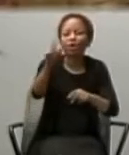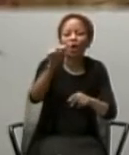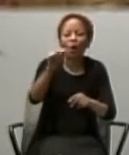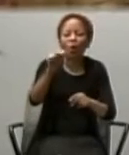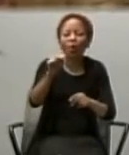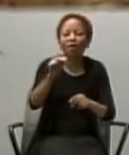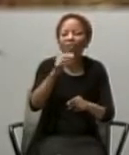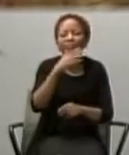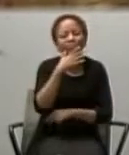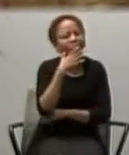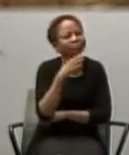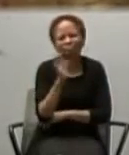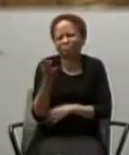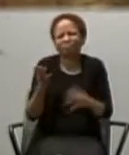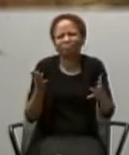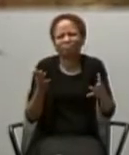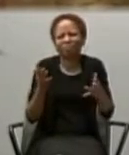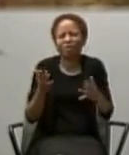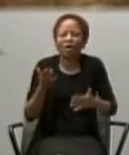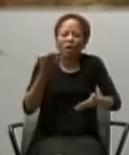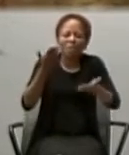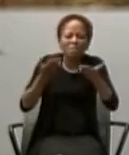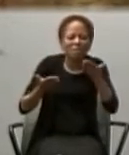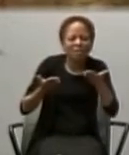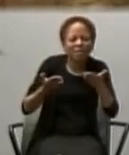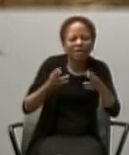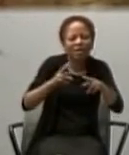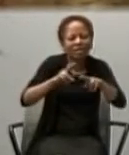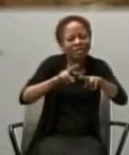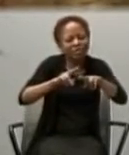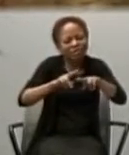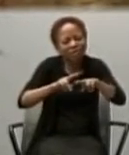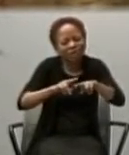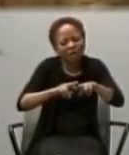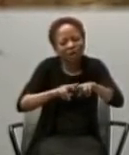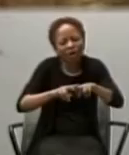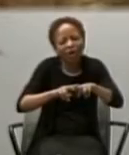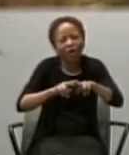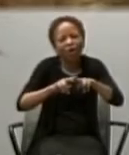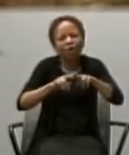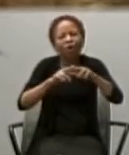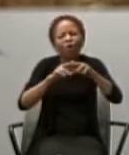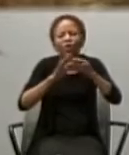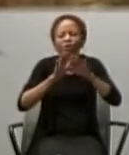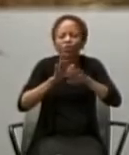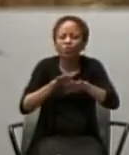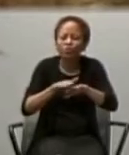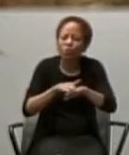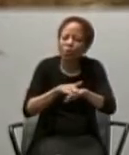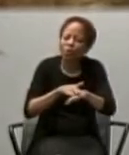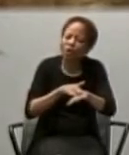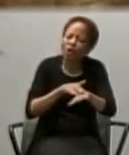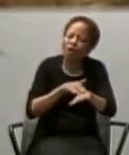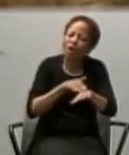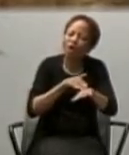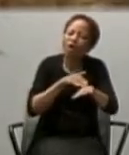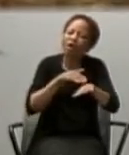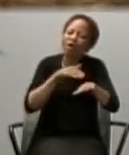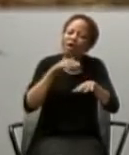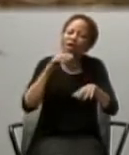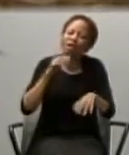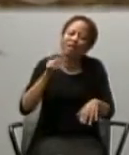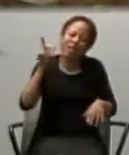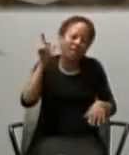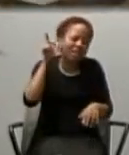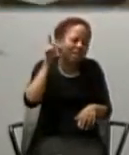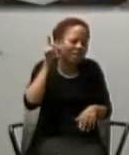as simple, as sitting down, slowing down, and listening, to the stories, of the people around